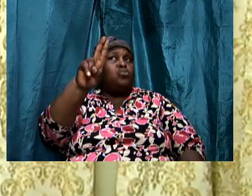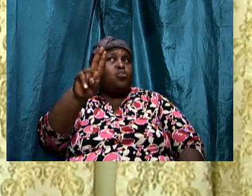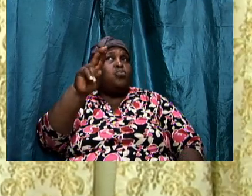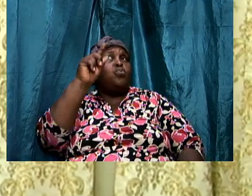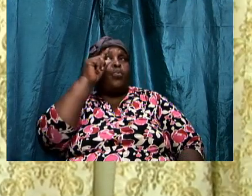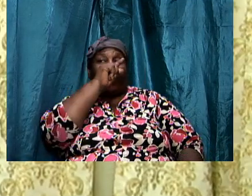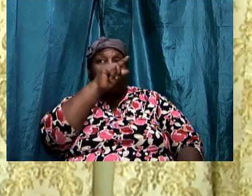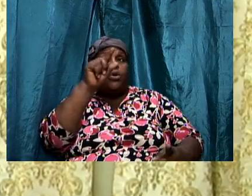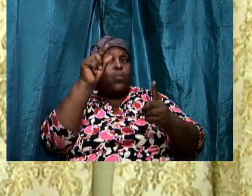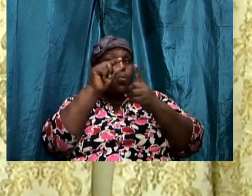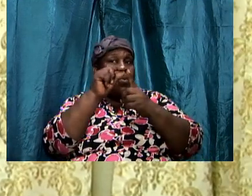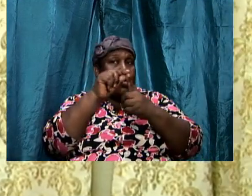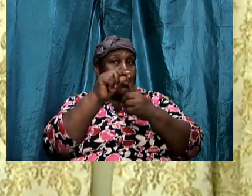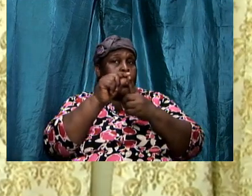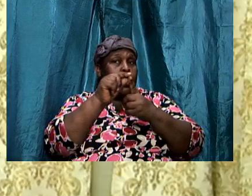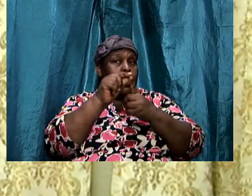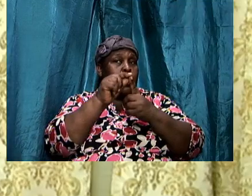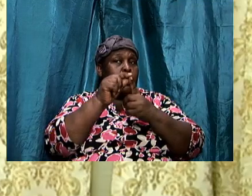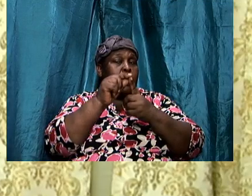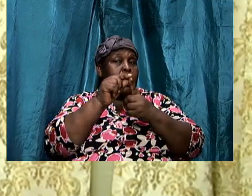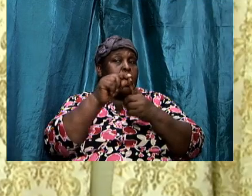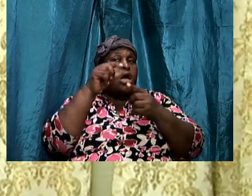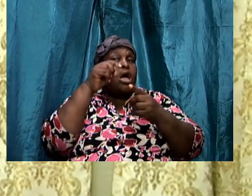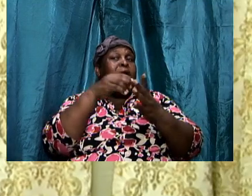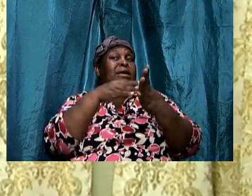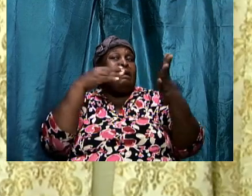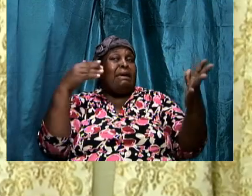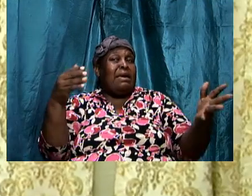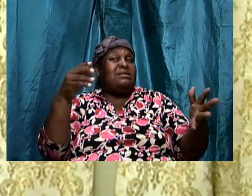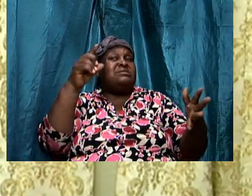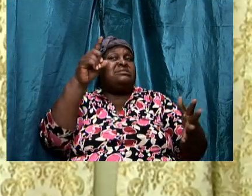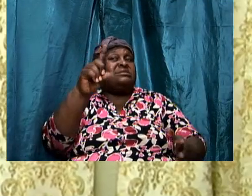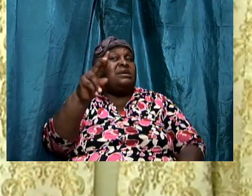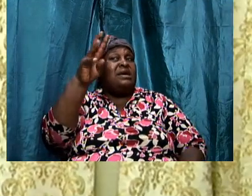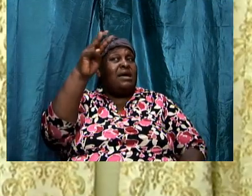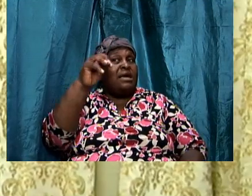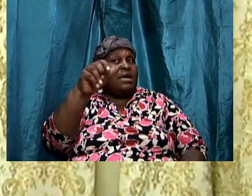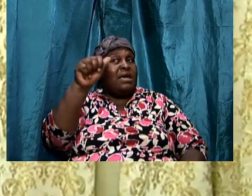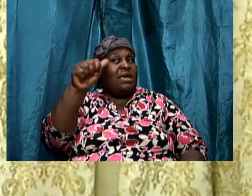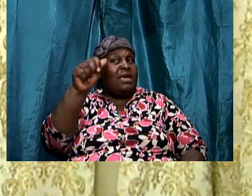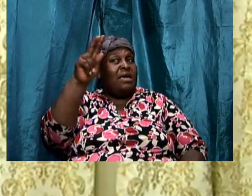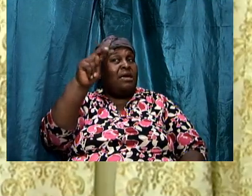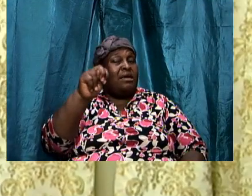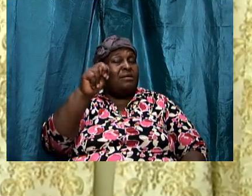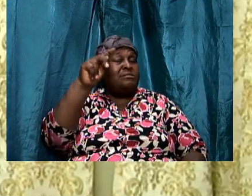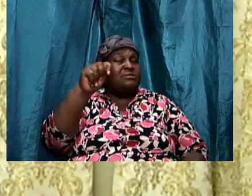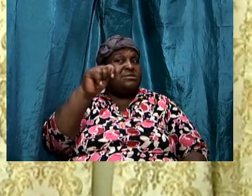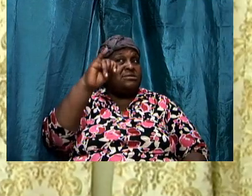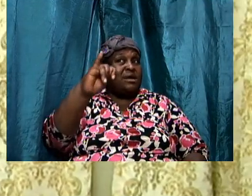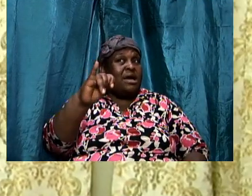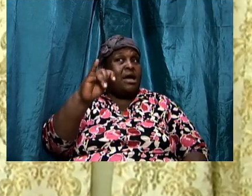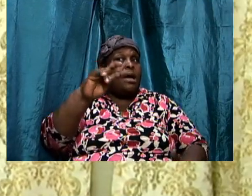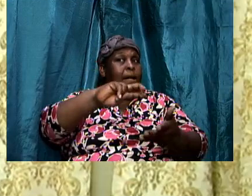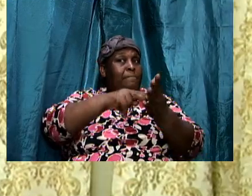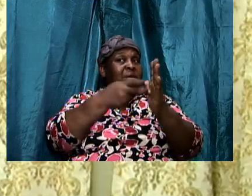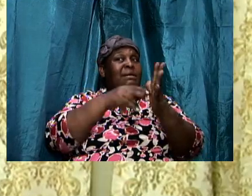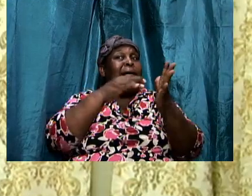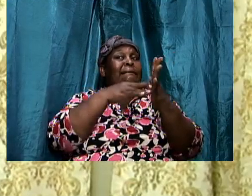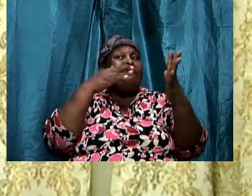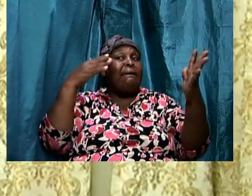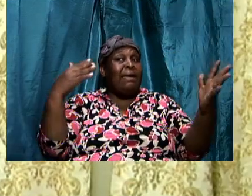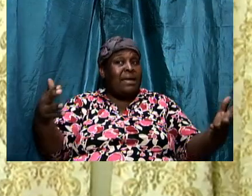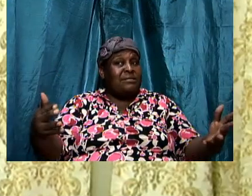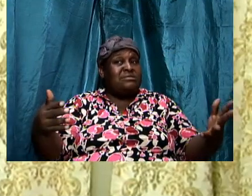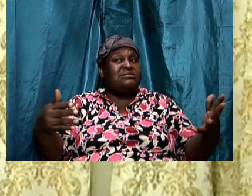cause people to become hostile towards things that are righteous did you know that there are those